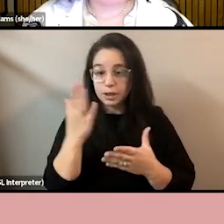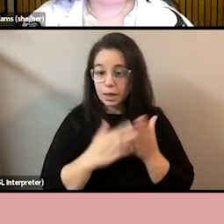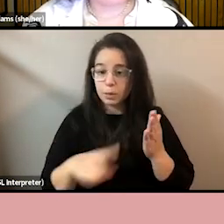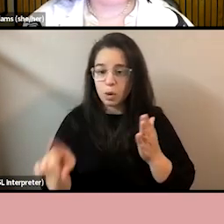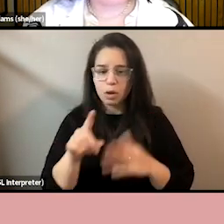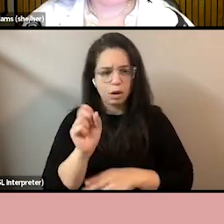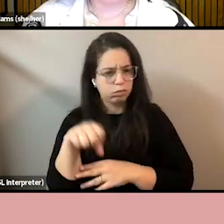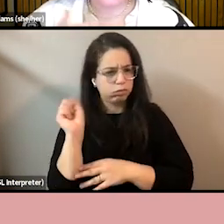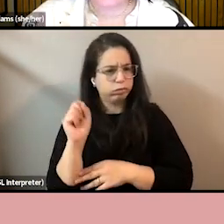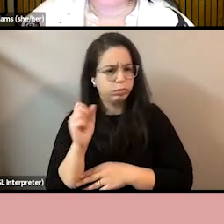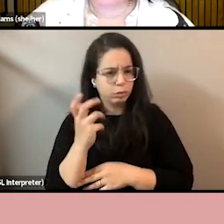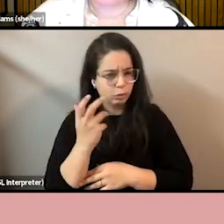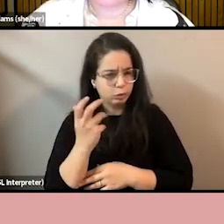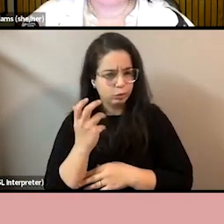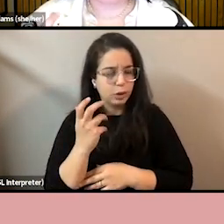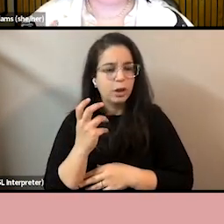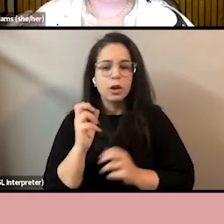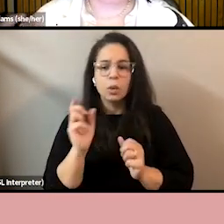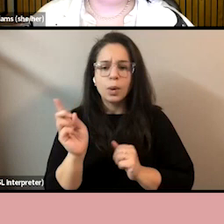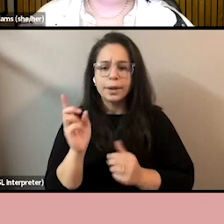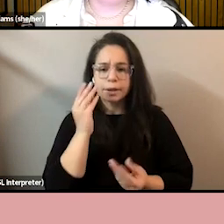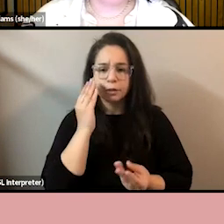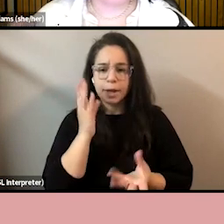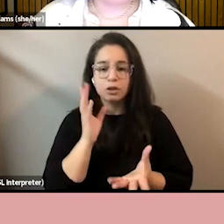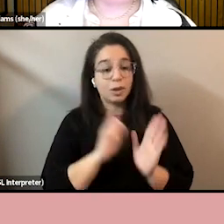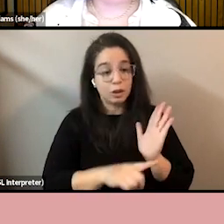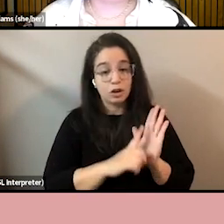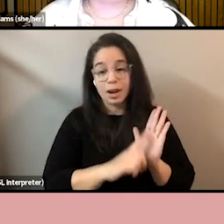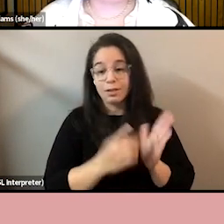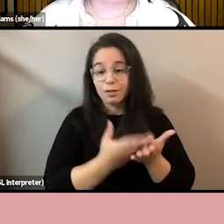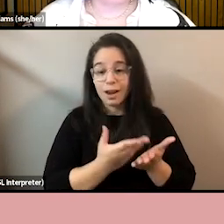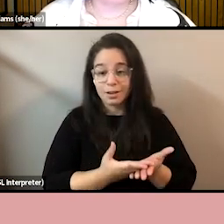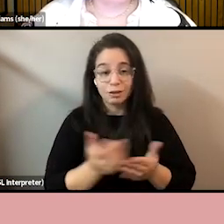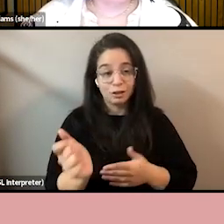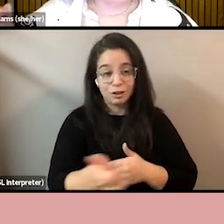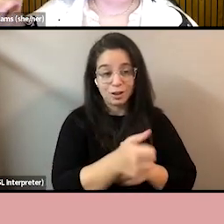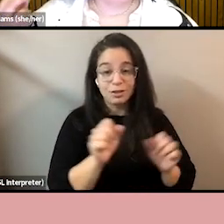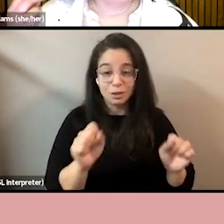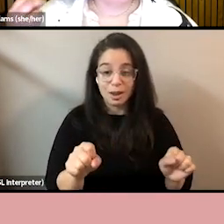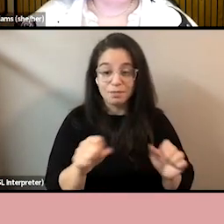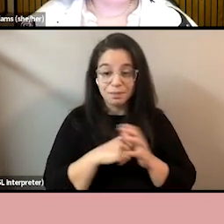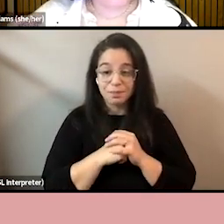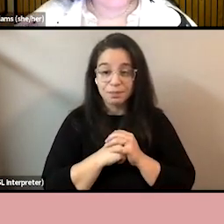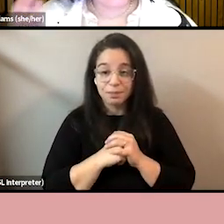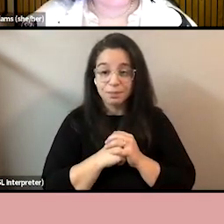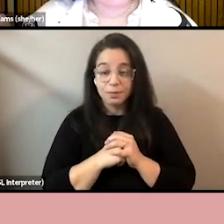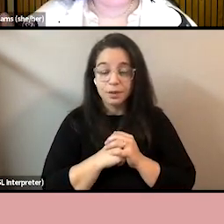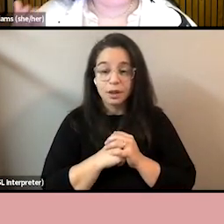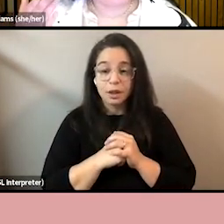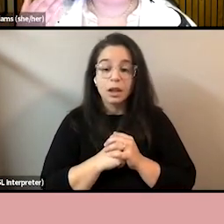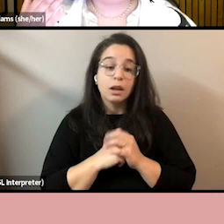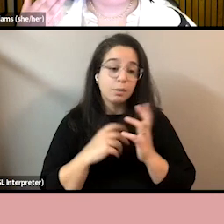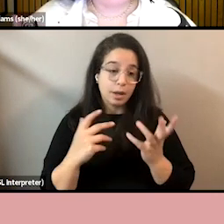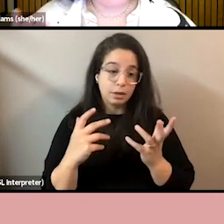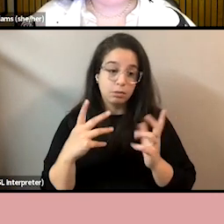people when they first hear it. So you can have a look at that and you can fact check for yourself. So you can check my sources. But what we can see